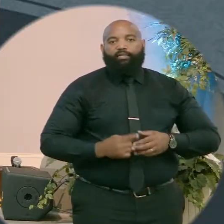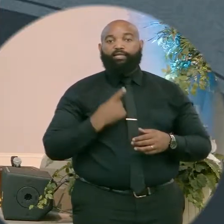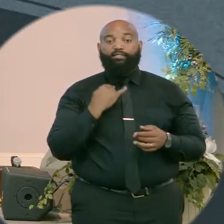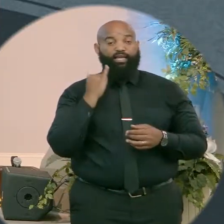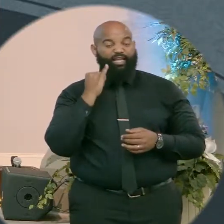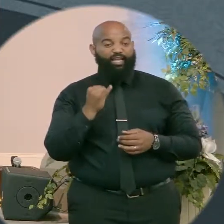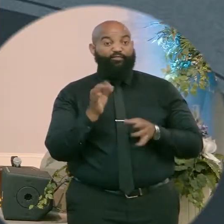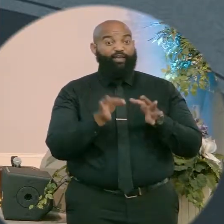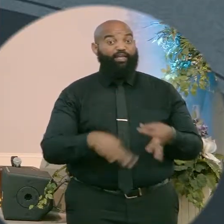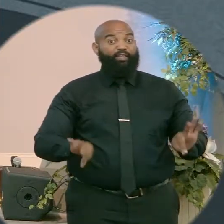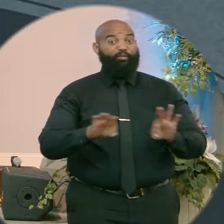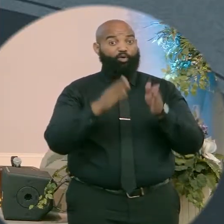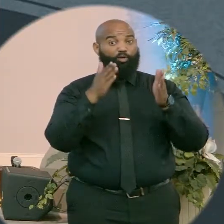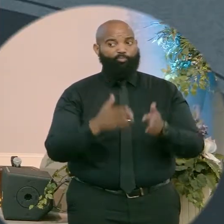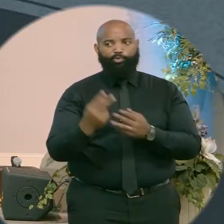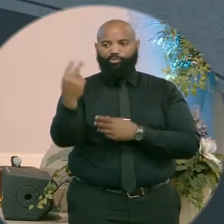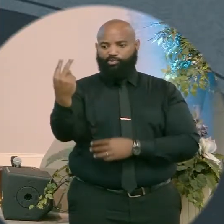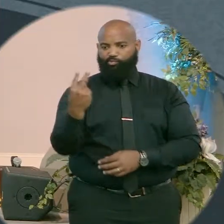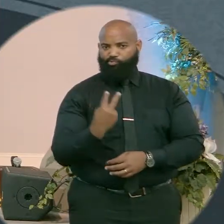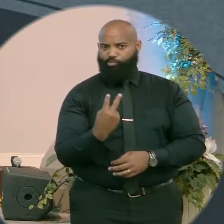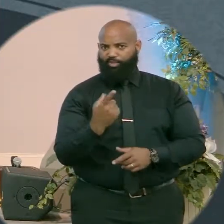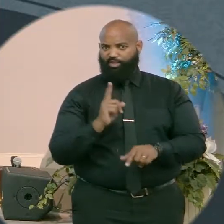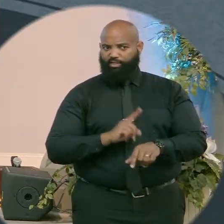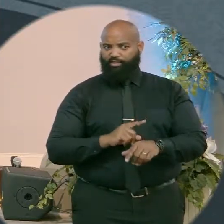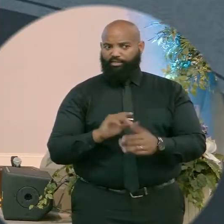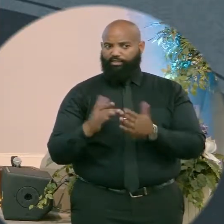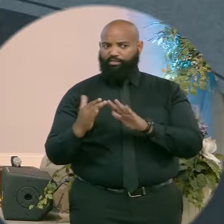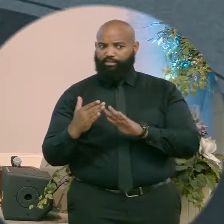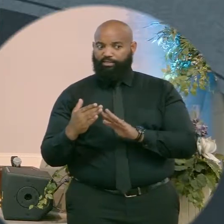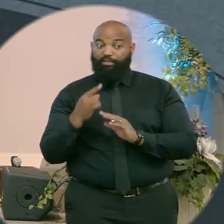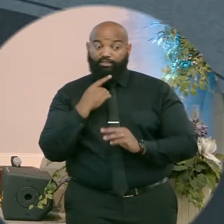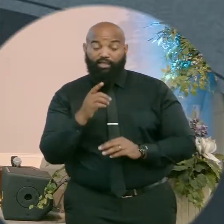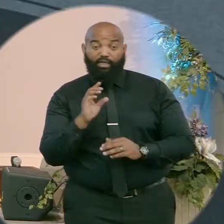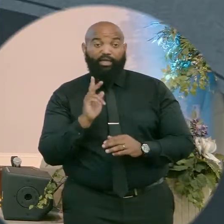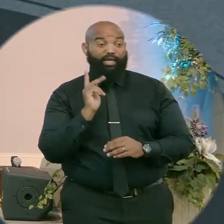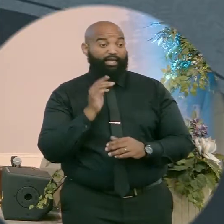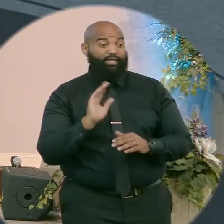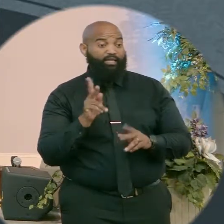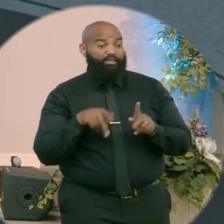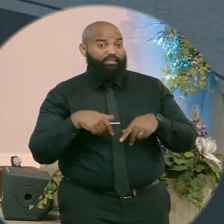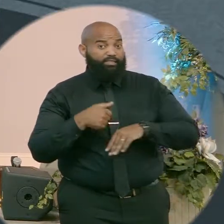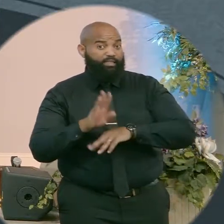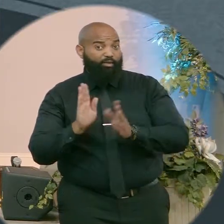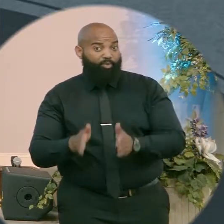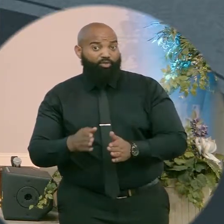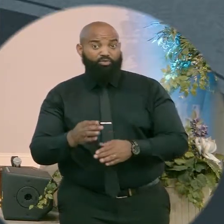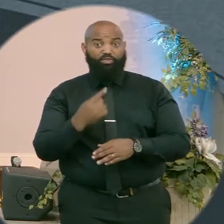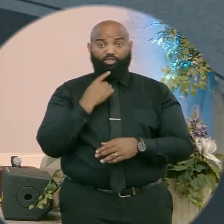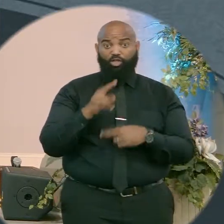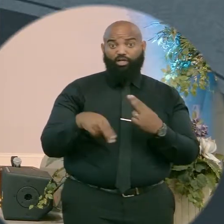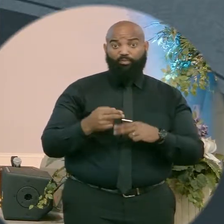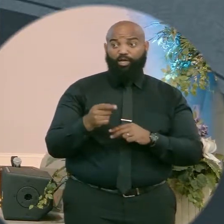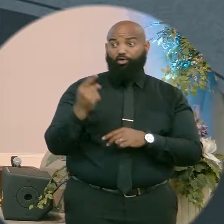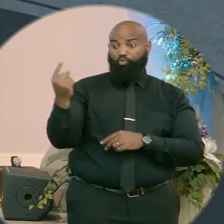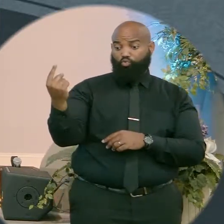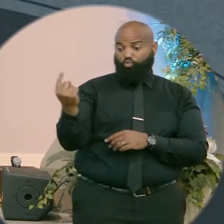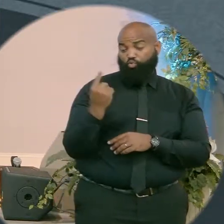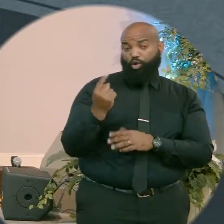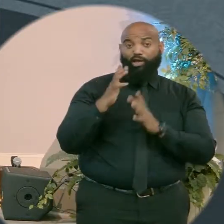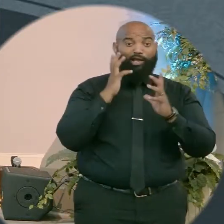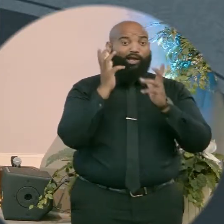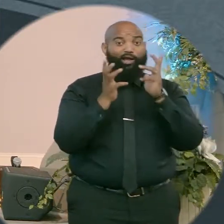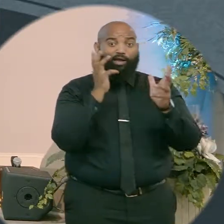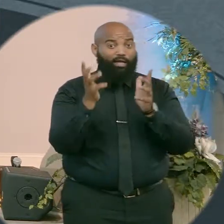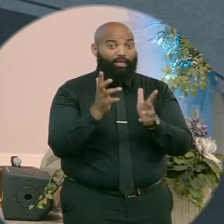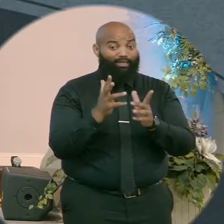herald or a messenger to let them know someone was coming. So it lets us know that the people of that day, those officials